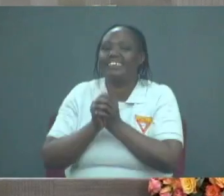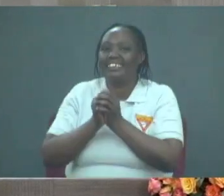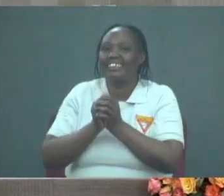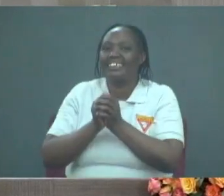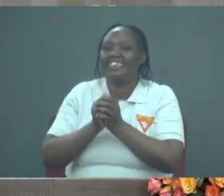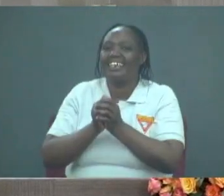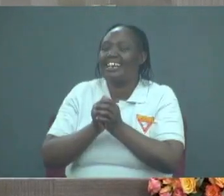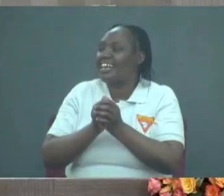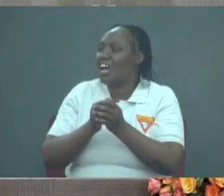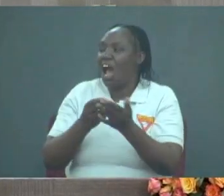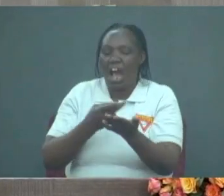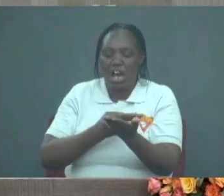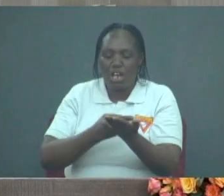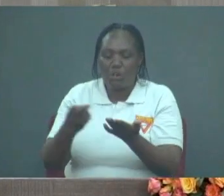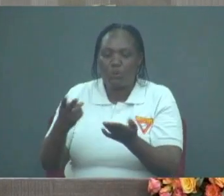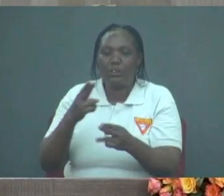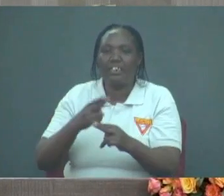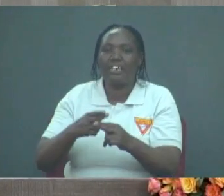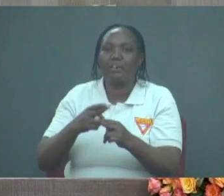hallowed be your name.